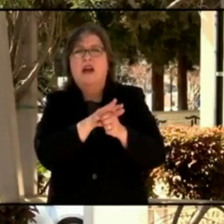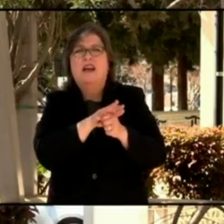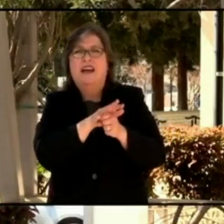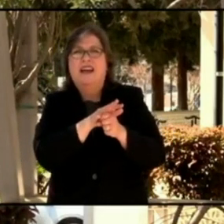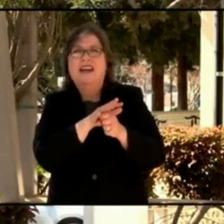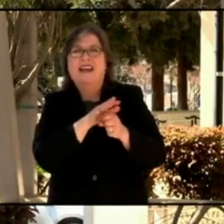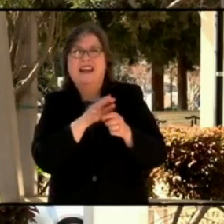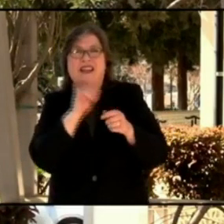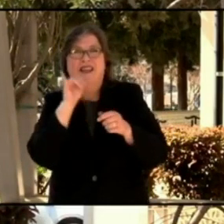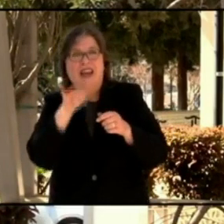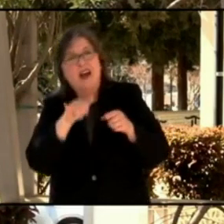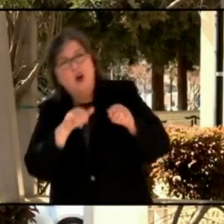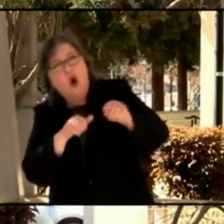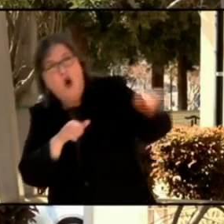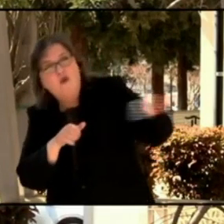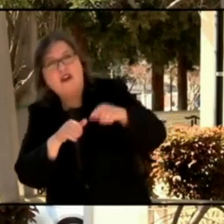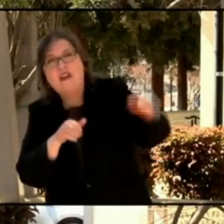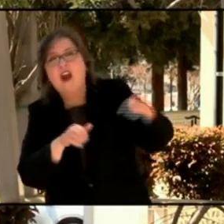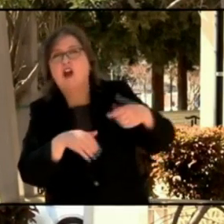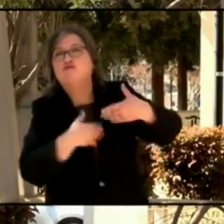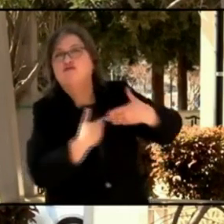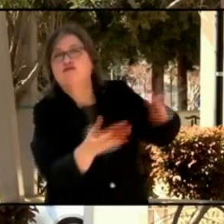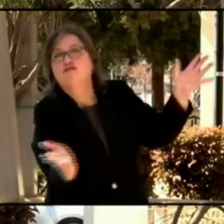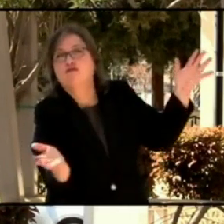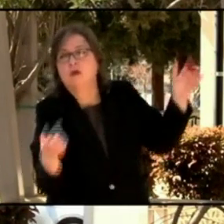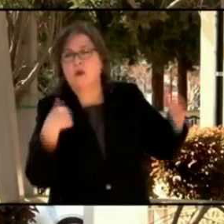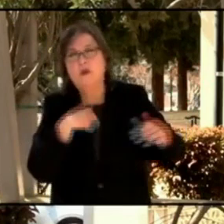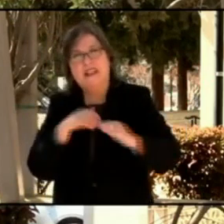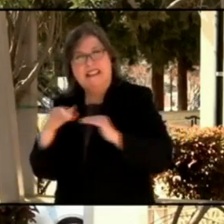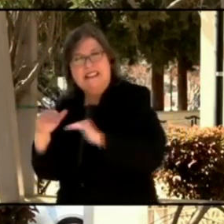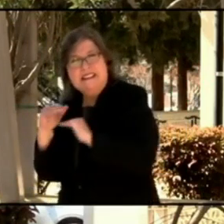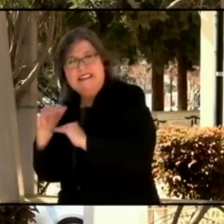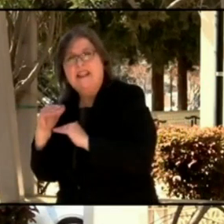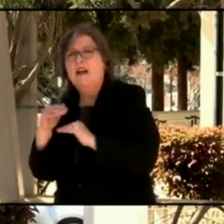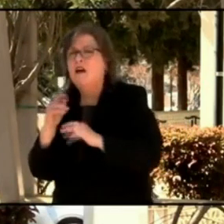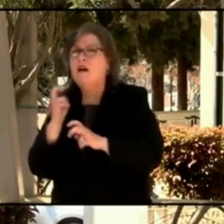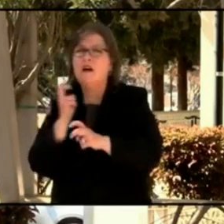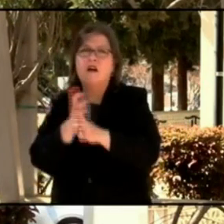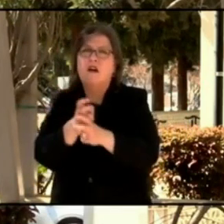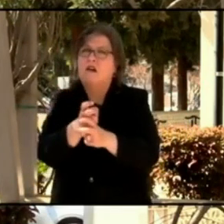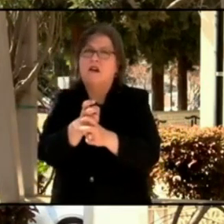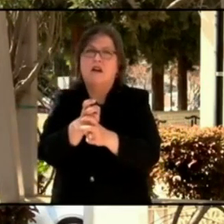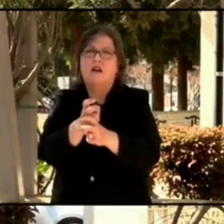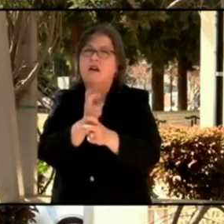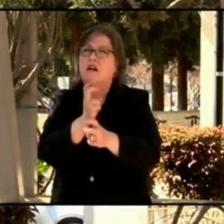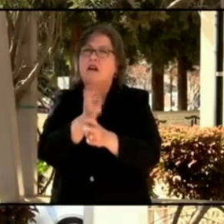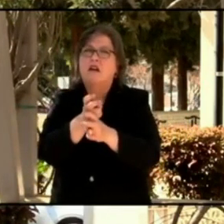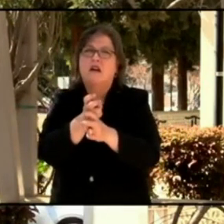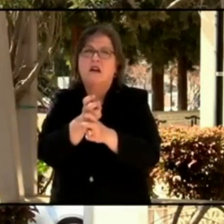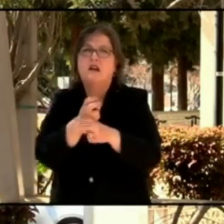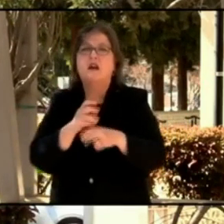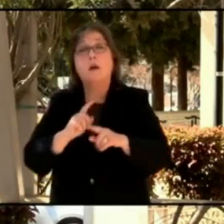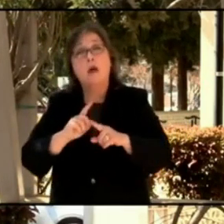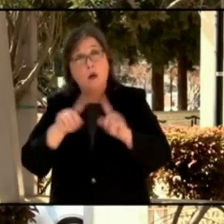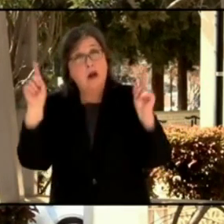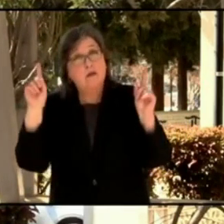counties and than the state. However, my job,